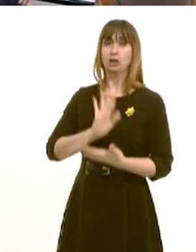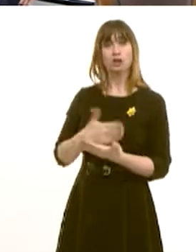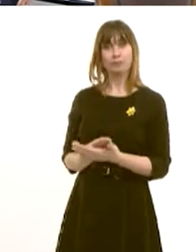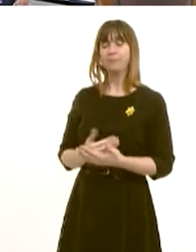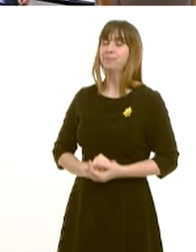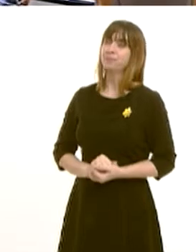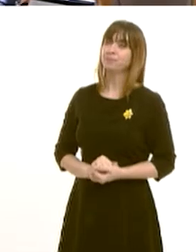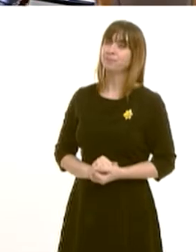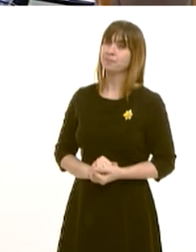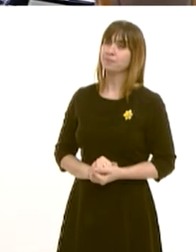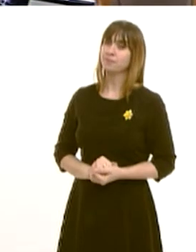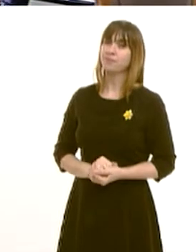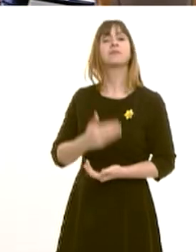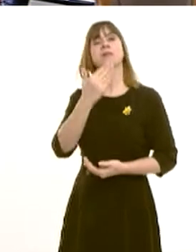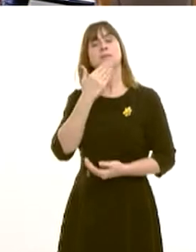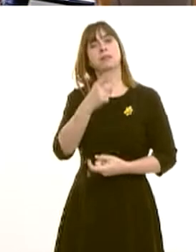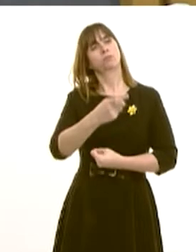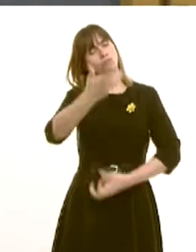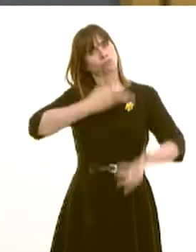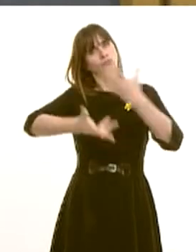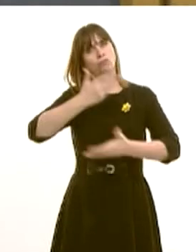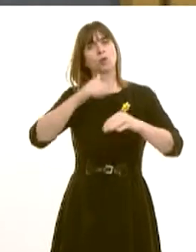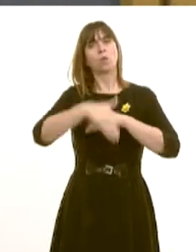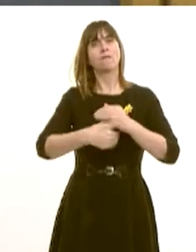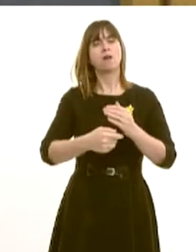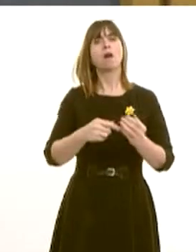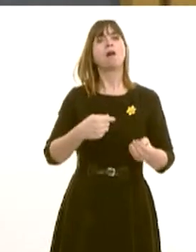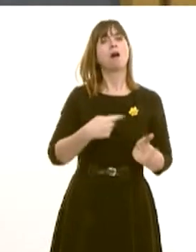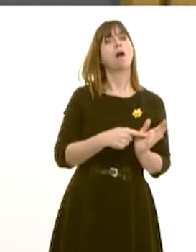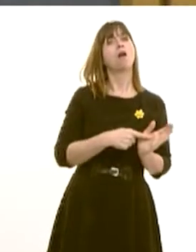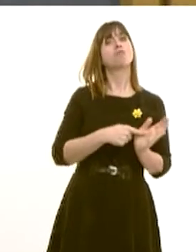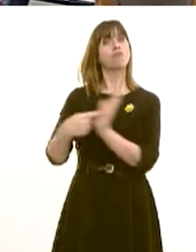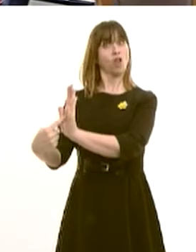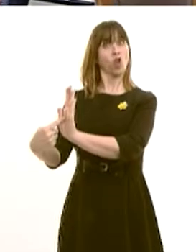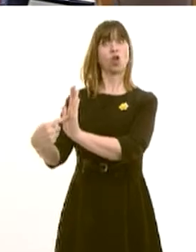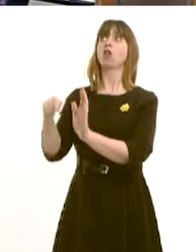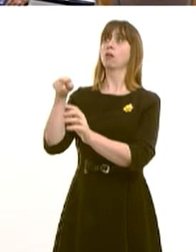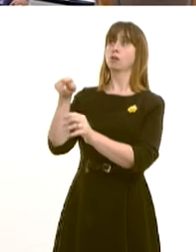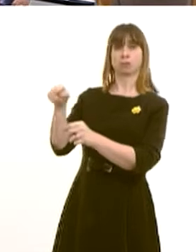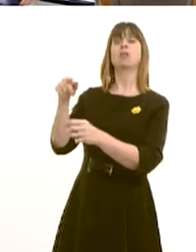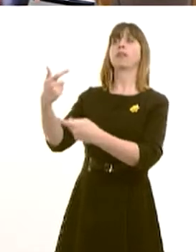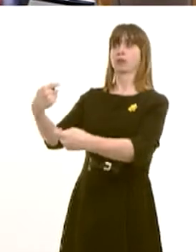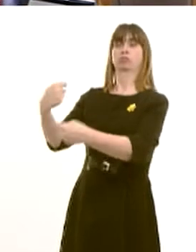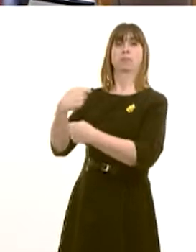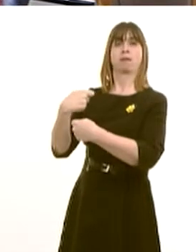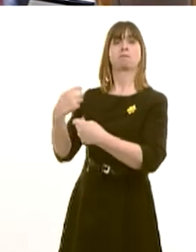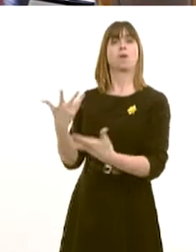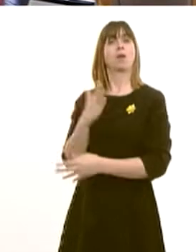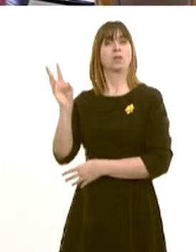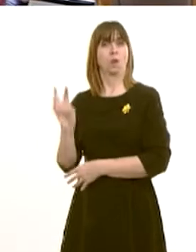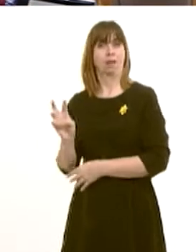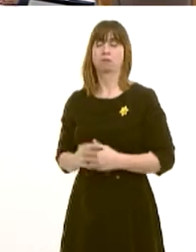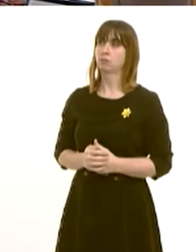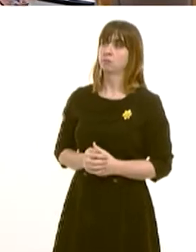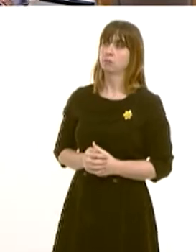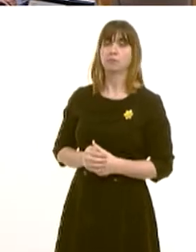Will the First Minister make a statement on referral to treatment times in West Wales? Well, I expect